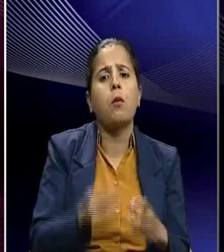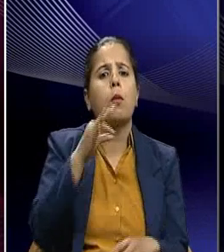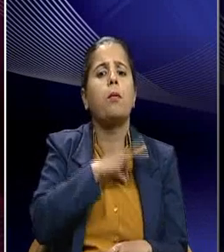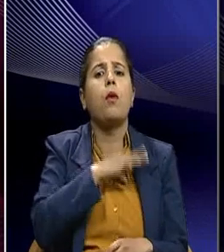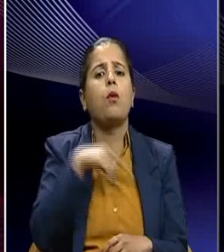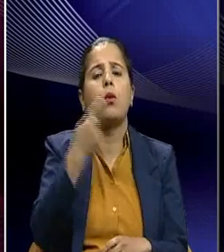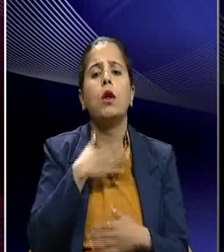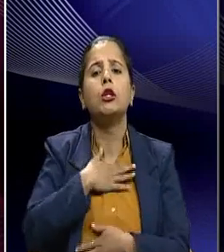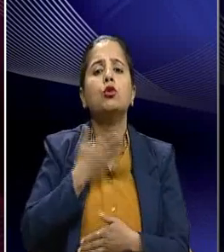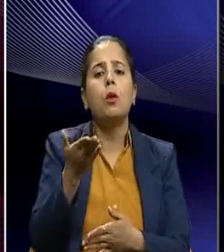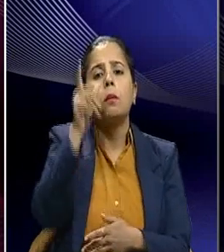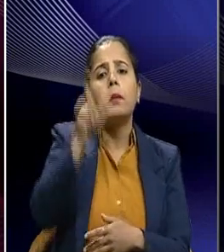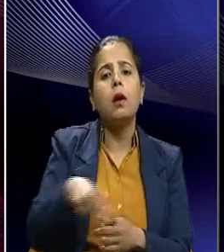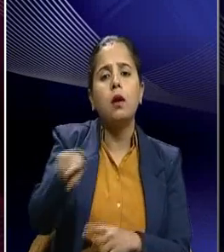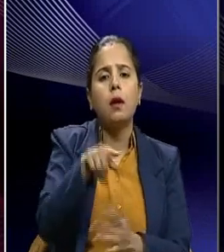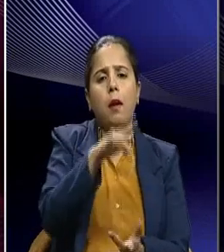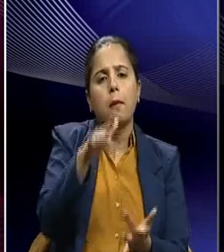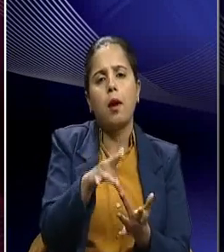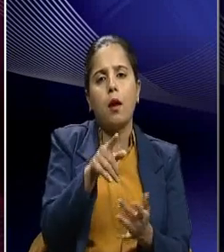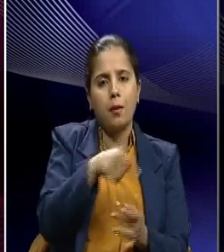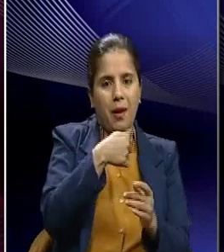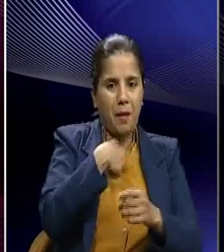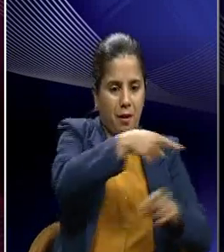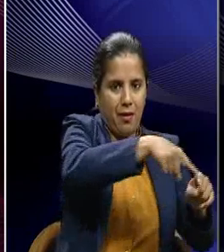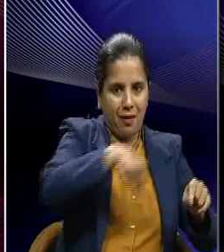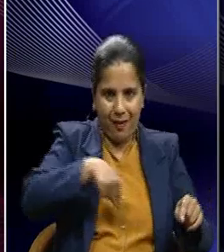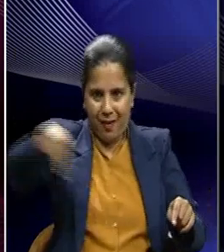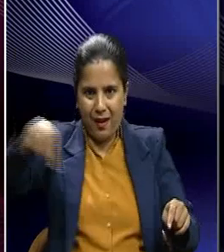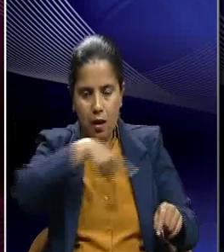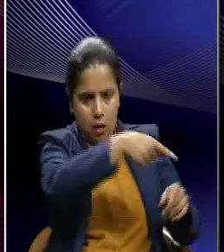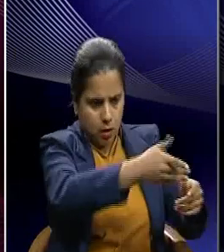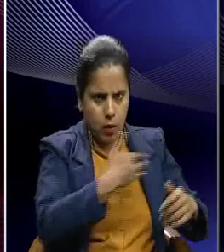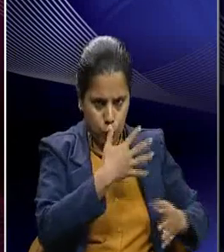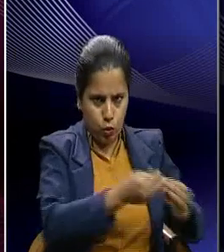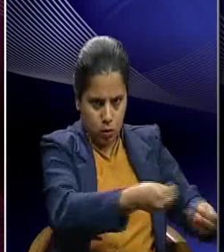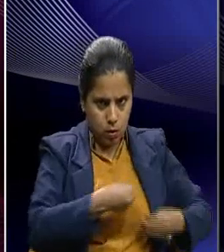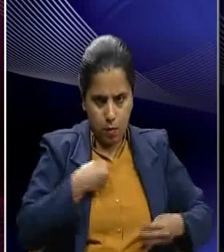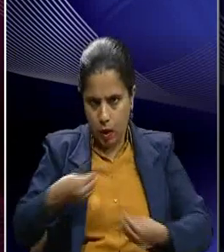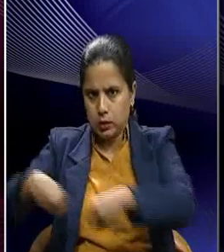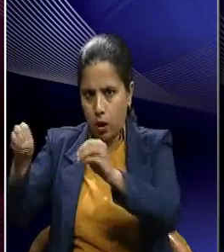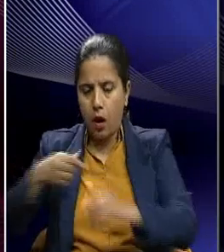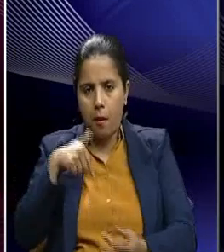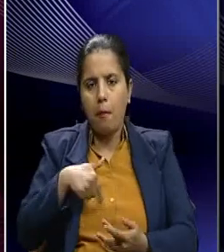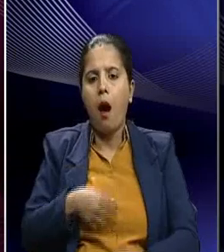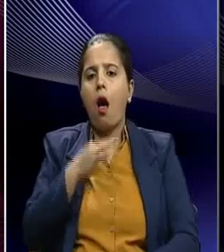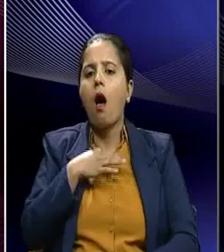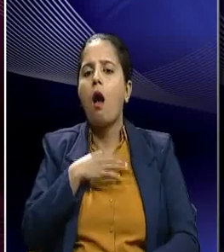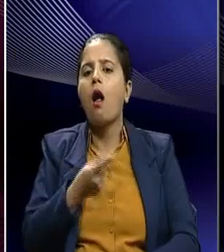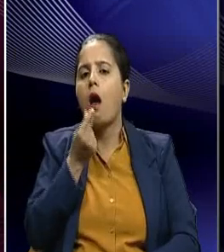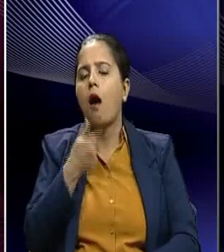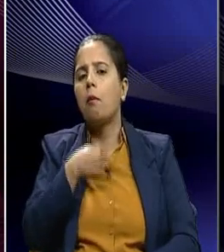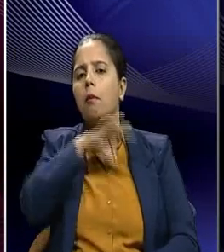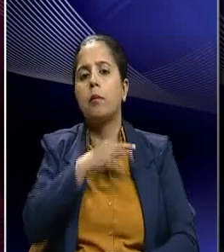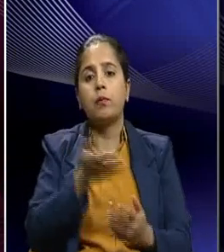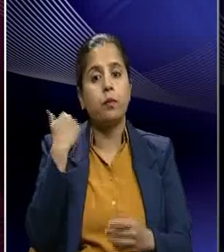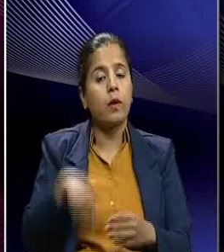enjoyed by the milk or by the middlemen and the contractors. And how in 1945 the government of Bombay they started a scheme